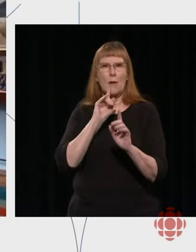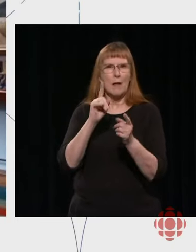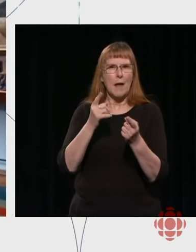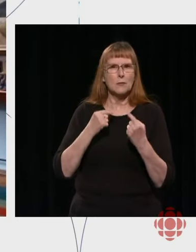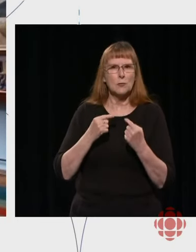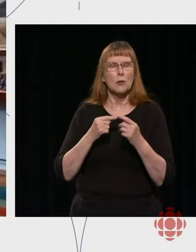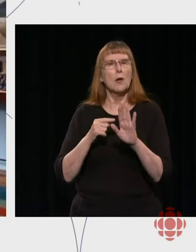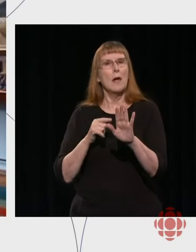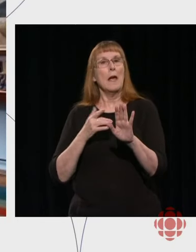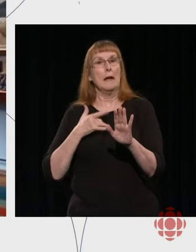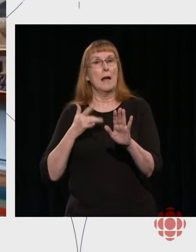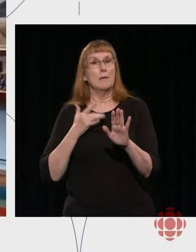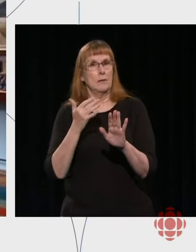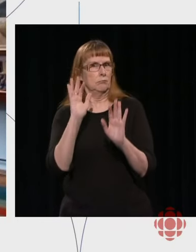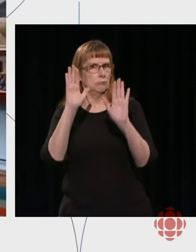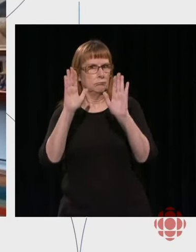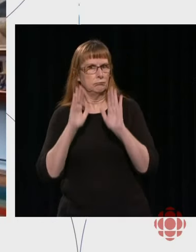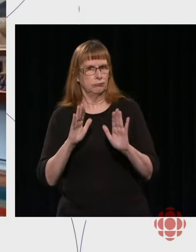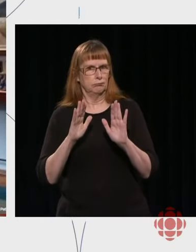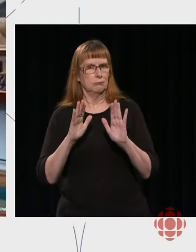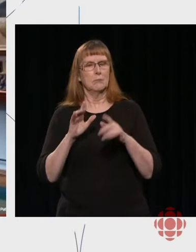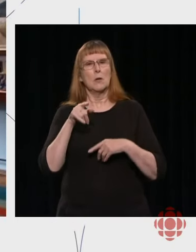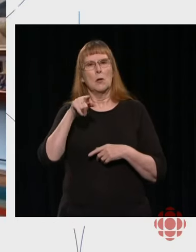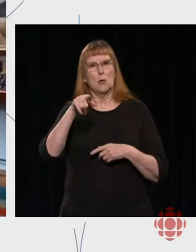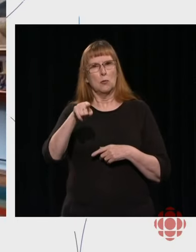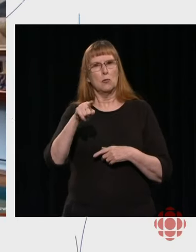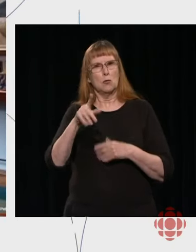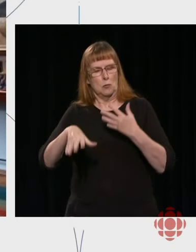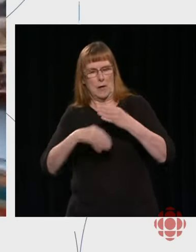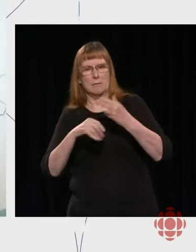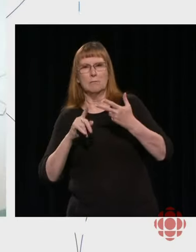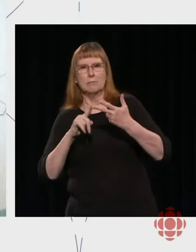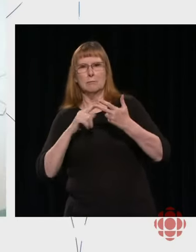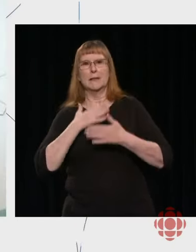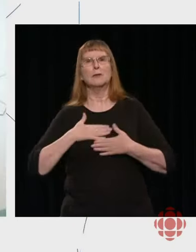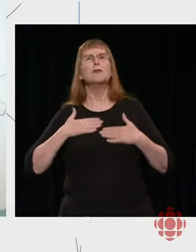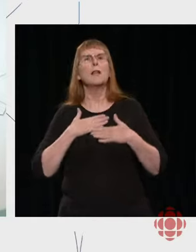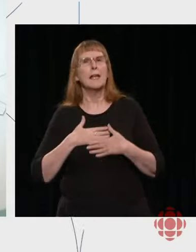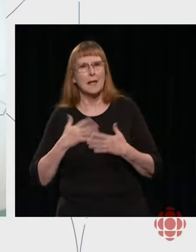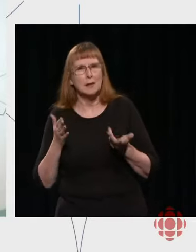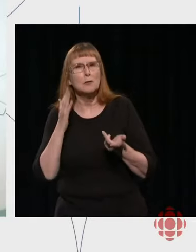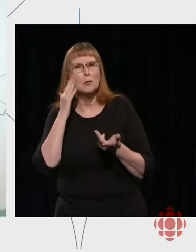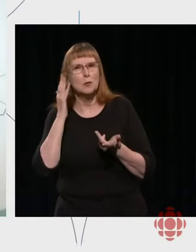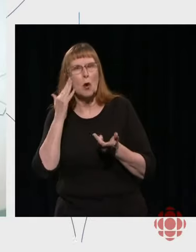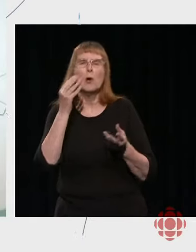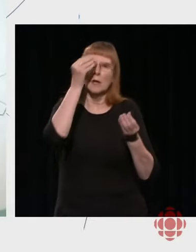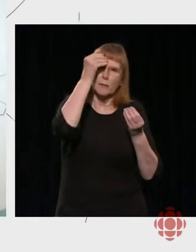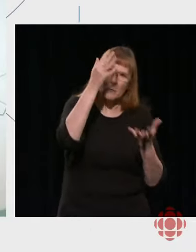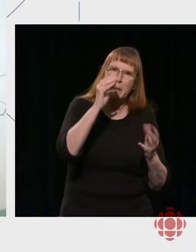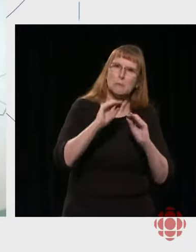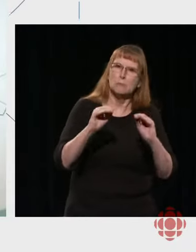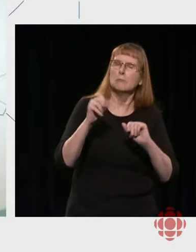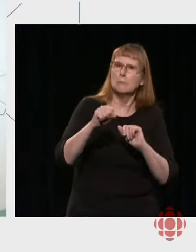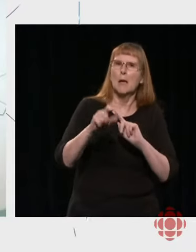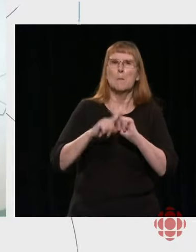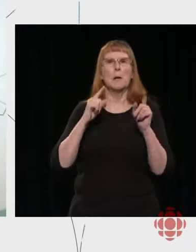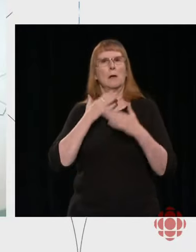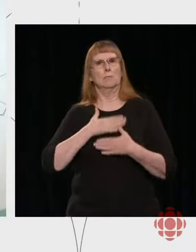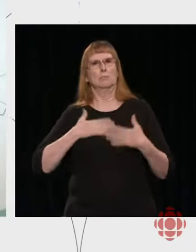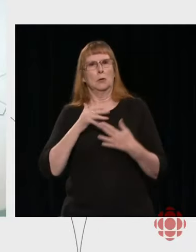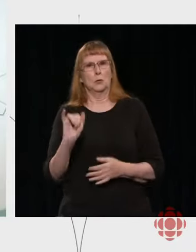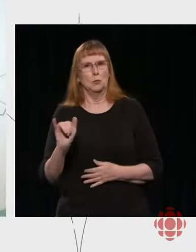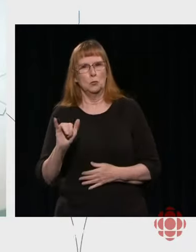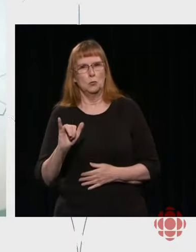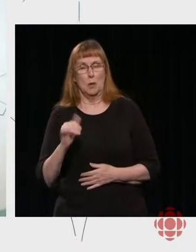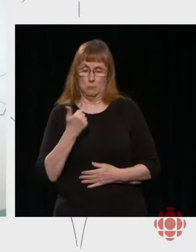in the broadcasting world to entertain, to give the Canadian information. This is something that we hear. I